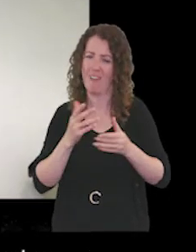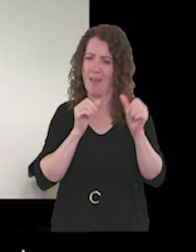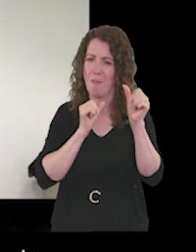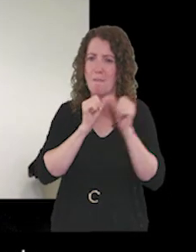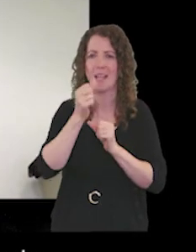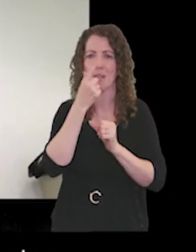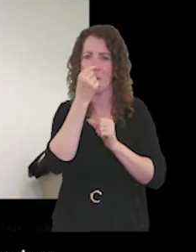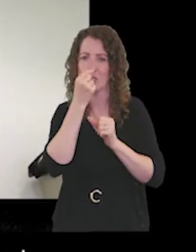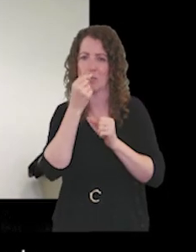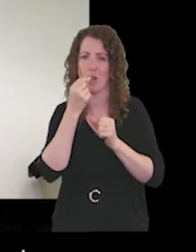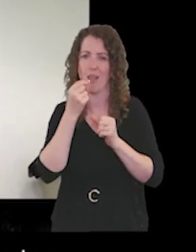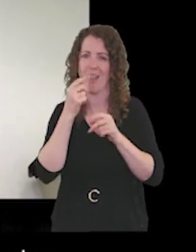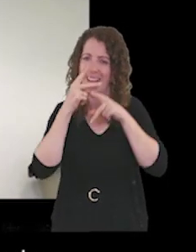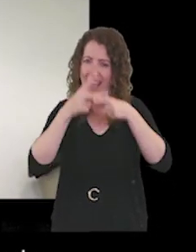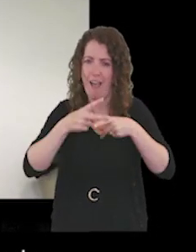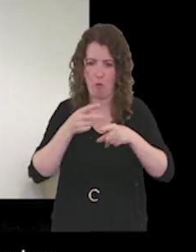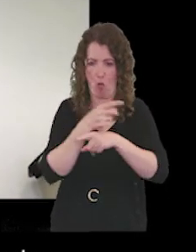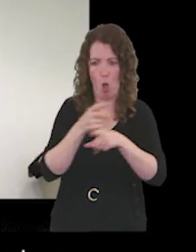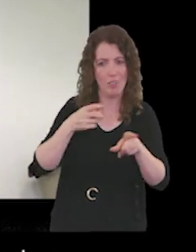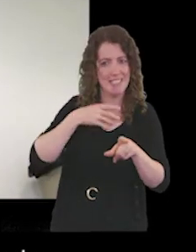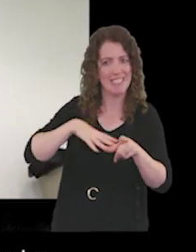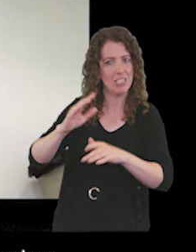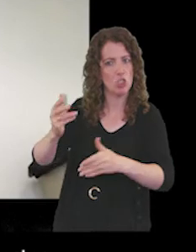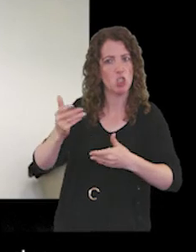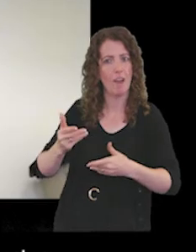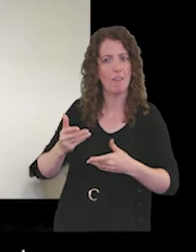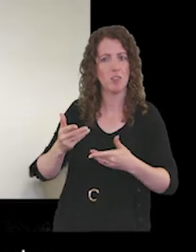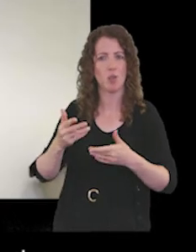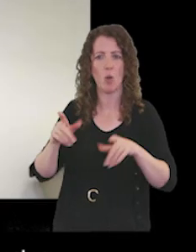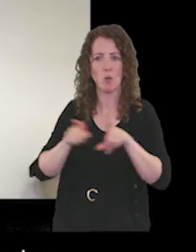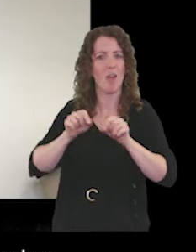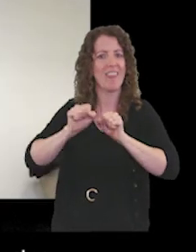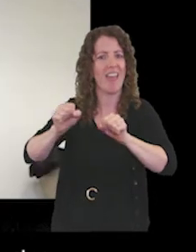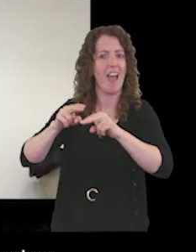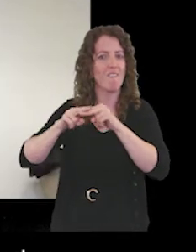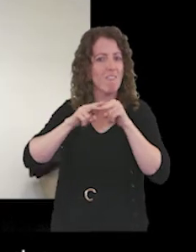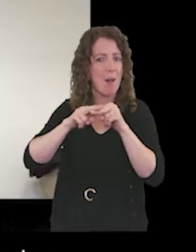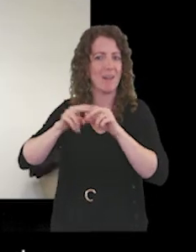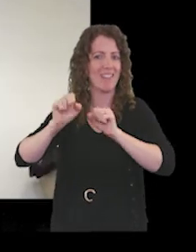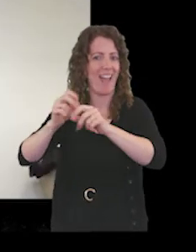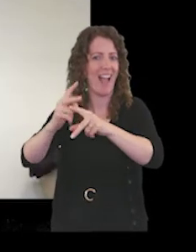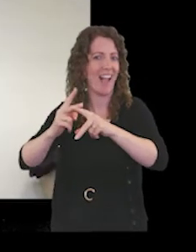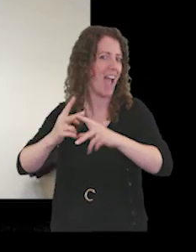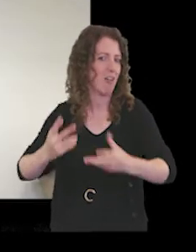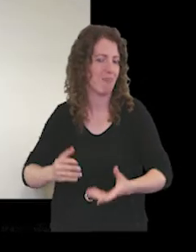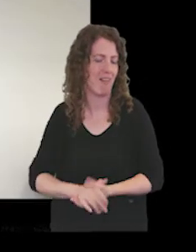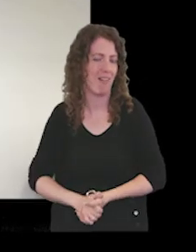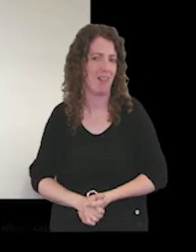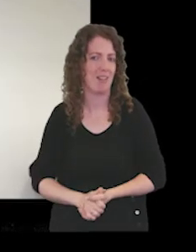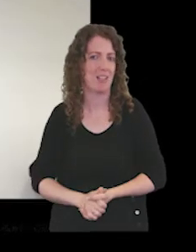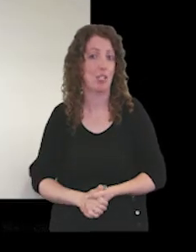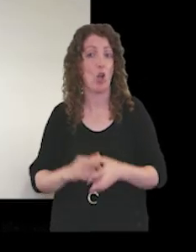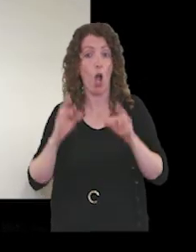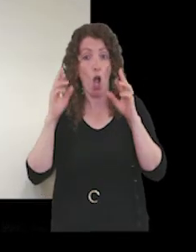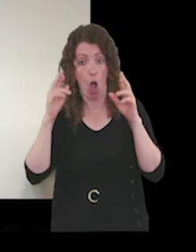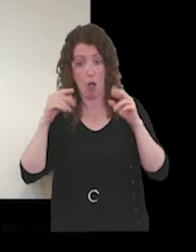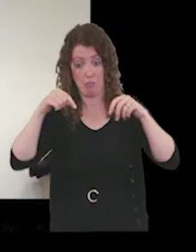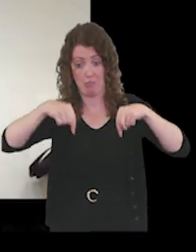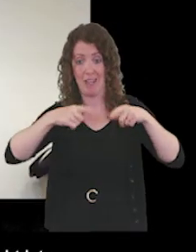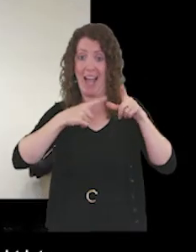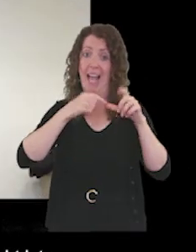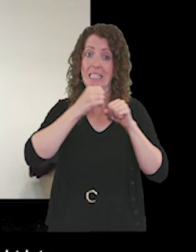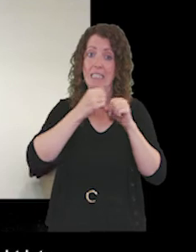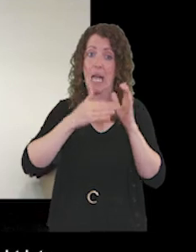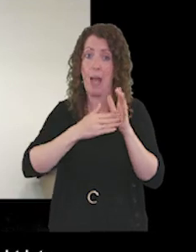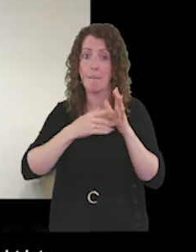for those who need our services as well as to their families and carers i do hope that this agm amm